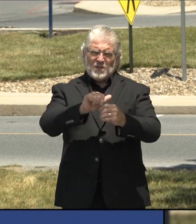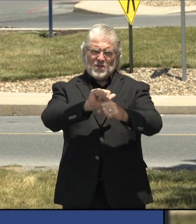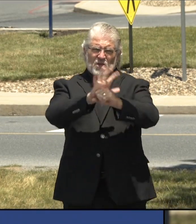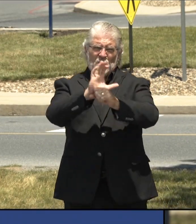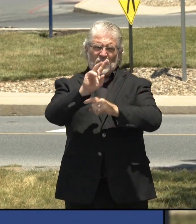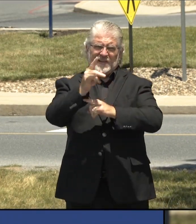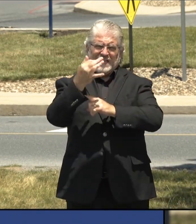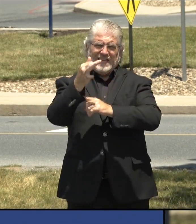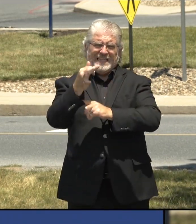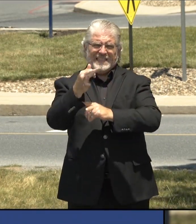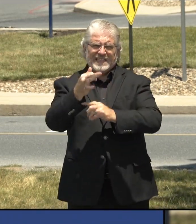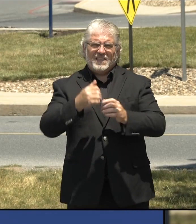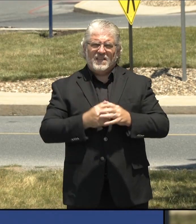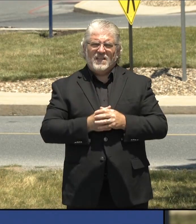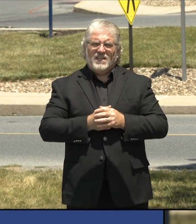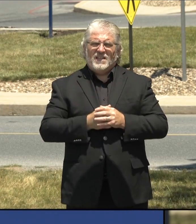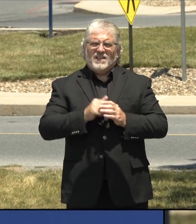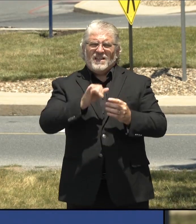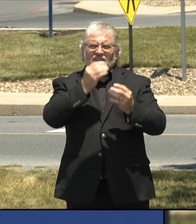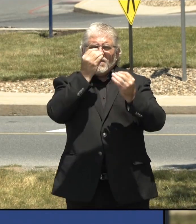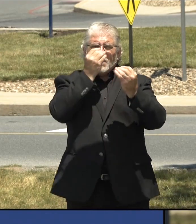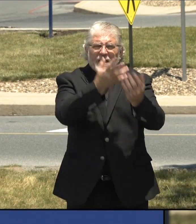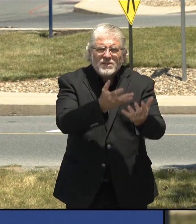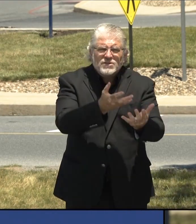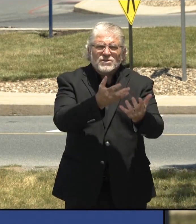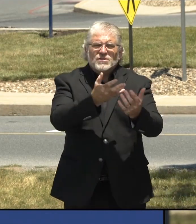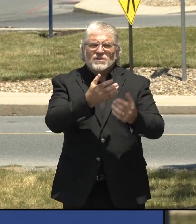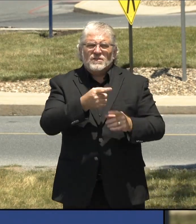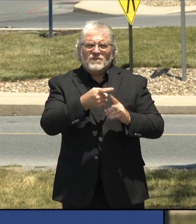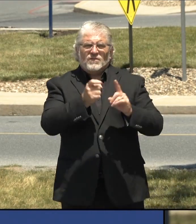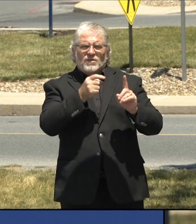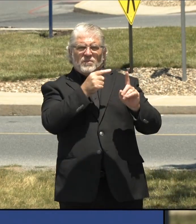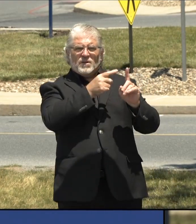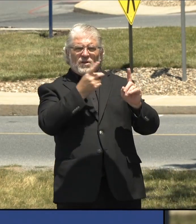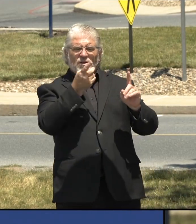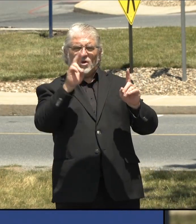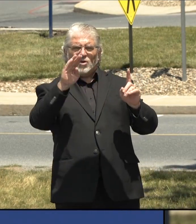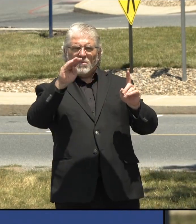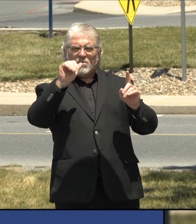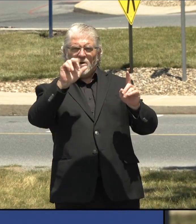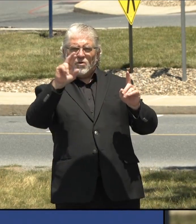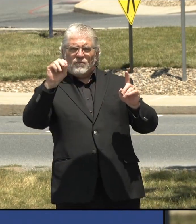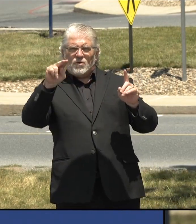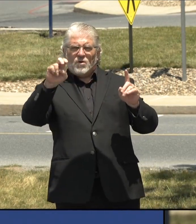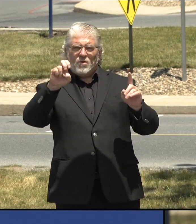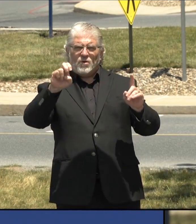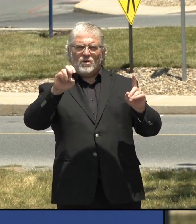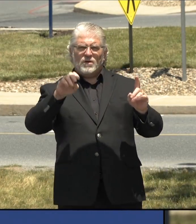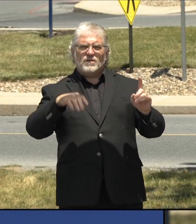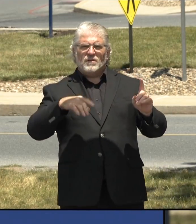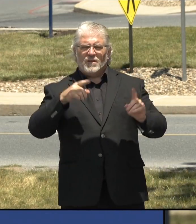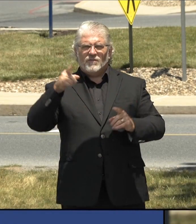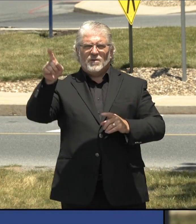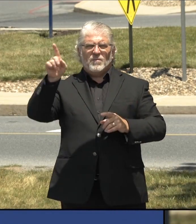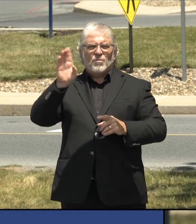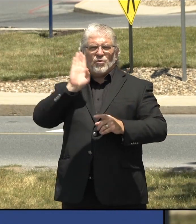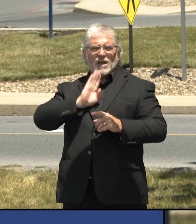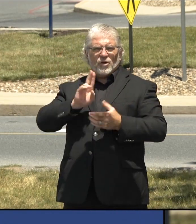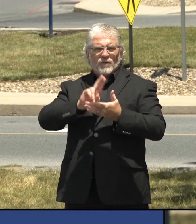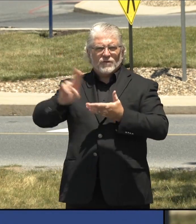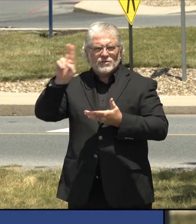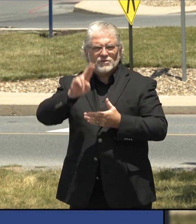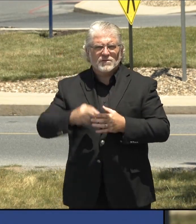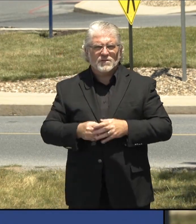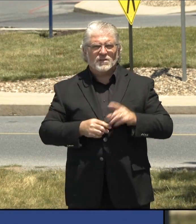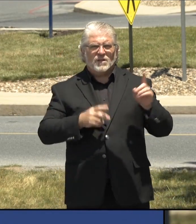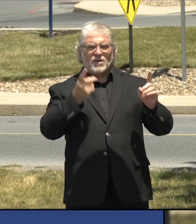Dr. Moore at Brown and Dr. Werner at Penn, that really the incidence or the prevalence of, of COVID-19 in a nursing home